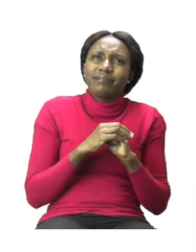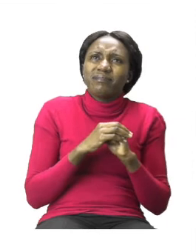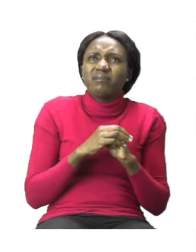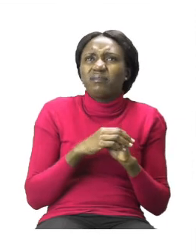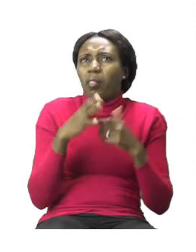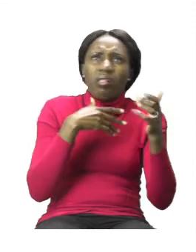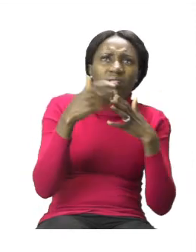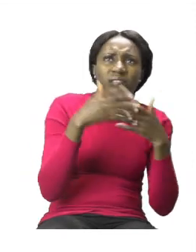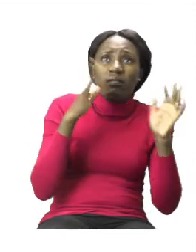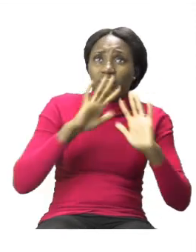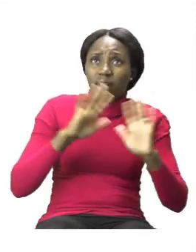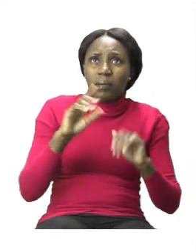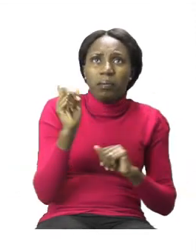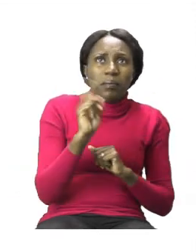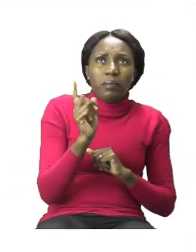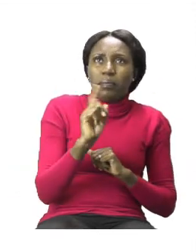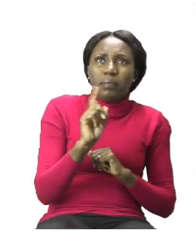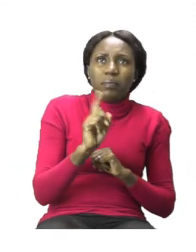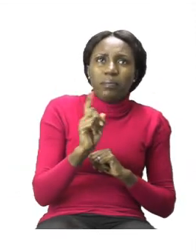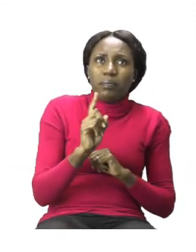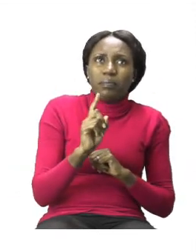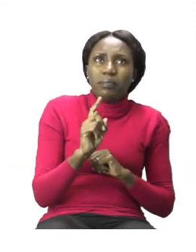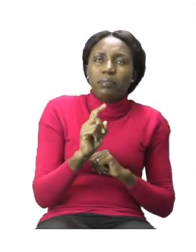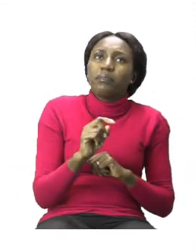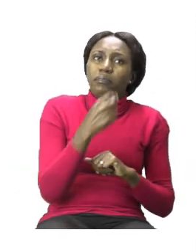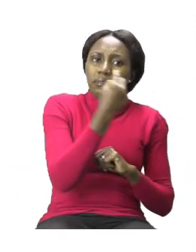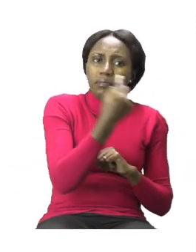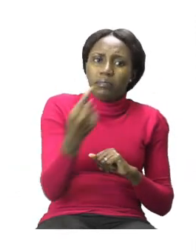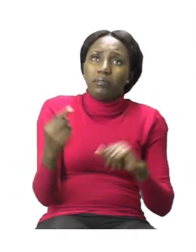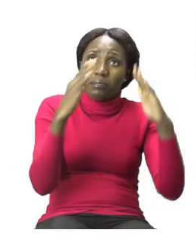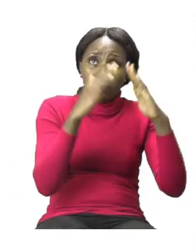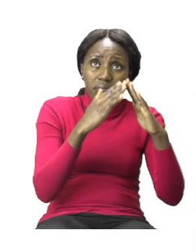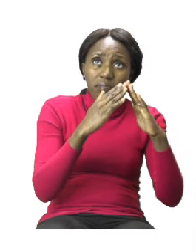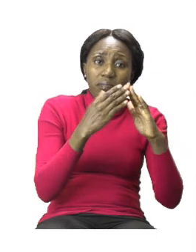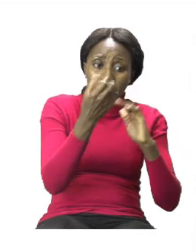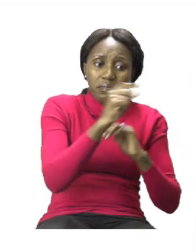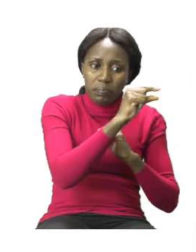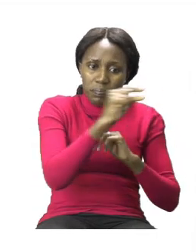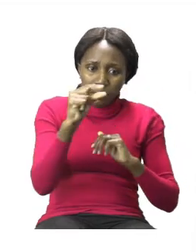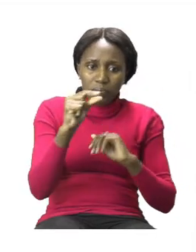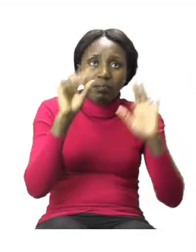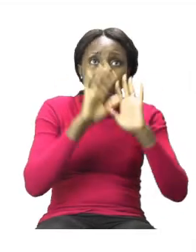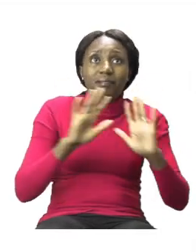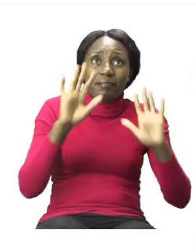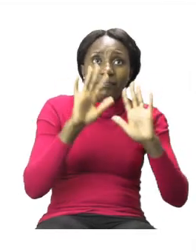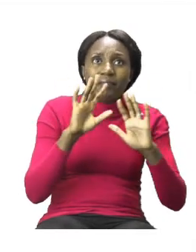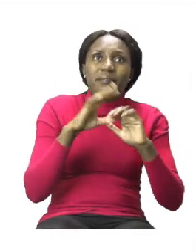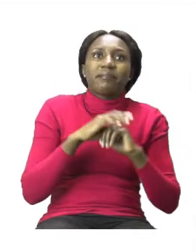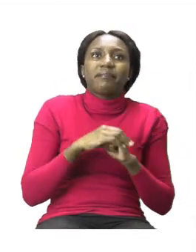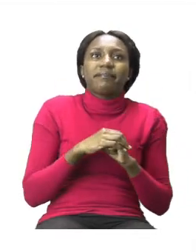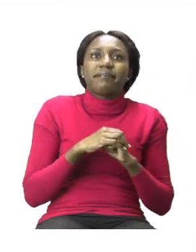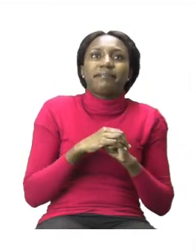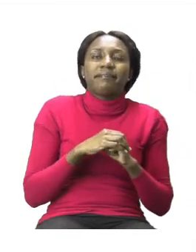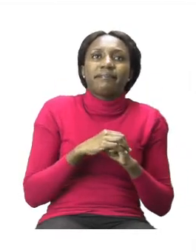colors boys and girls we have been told which colors to use. So let us discuss each and every one of the